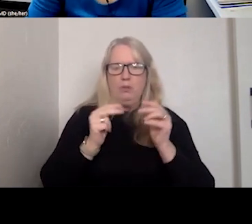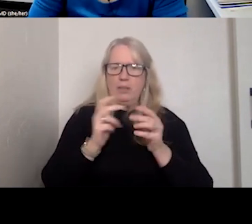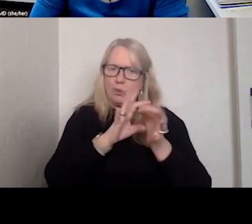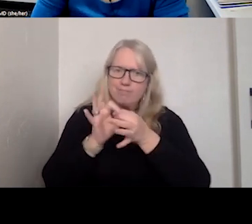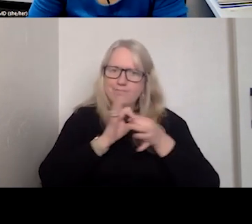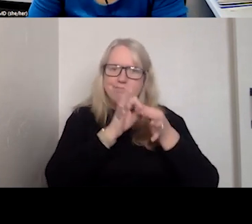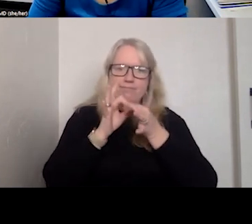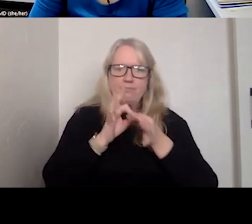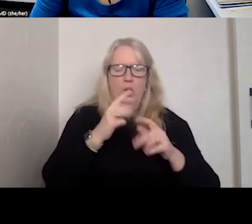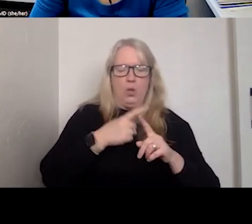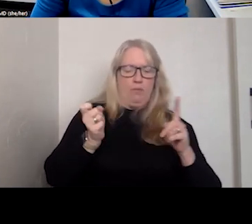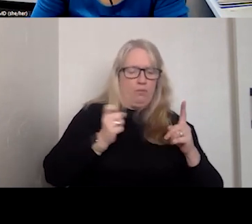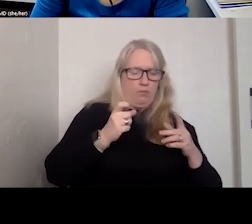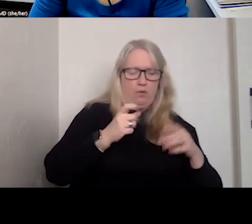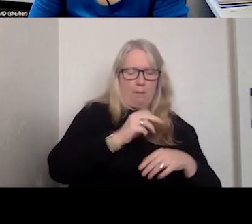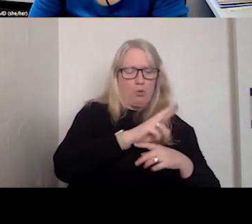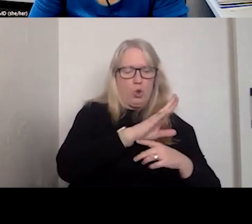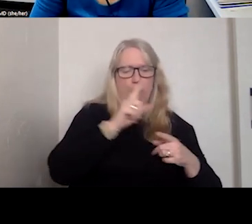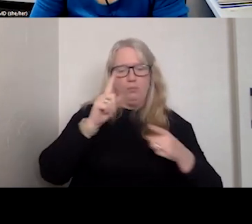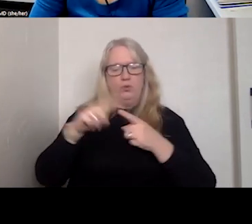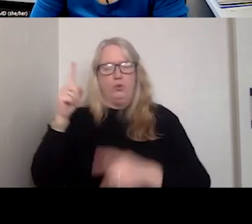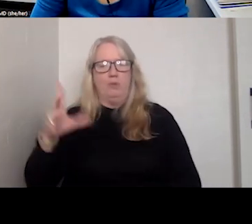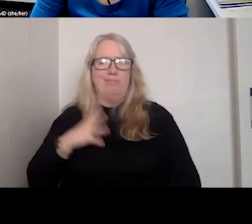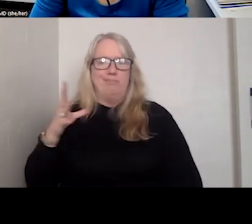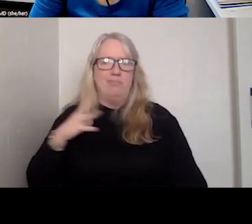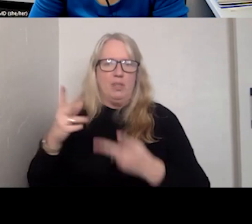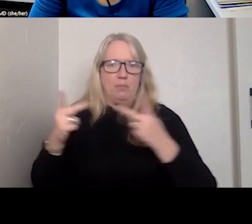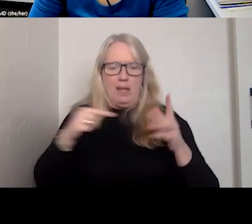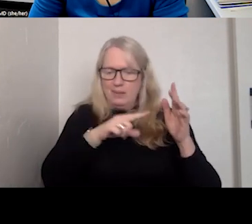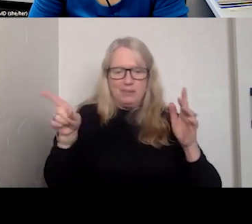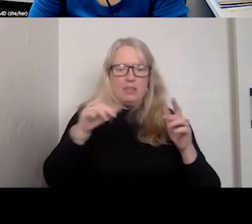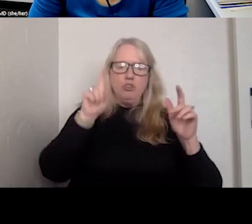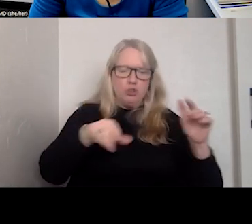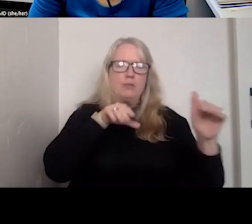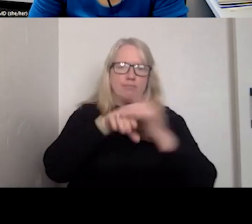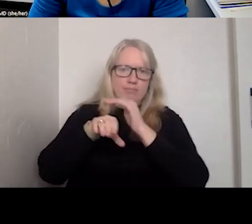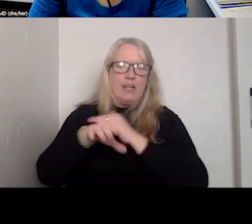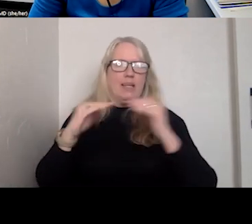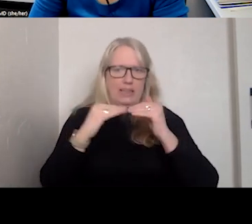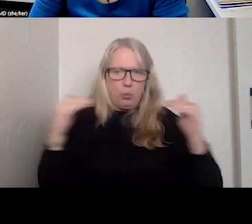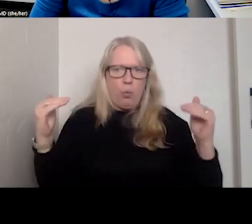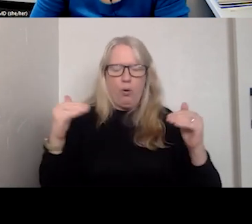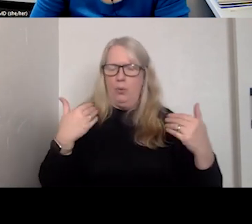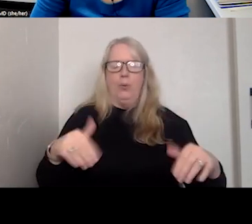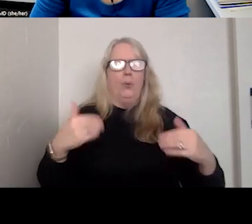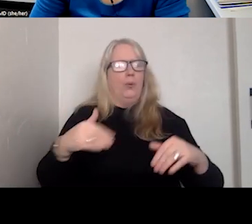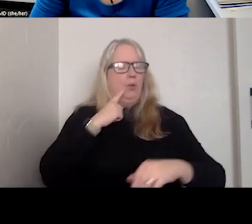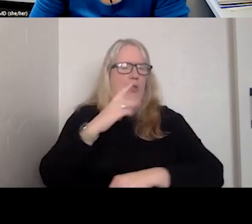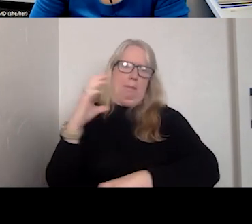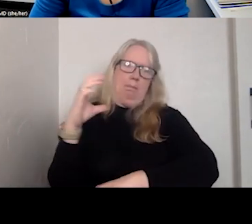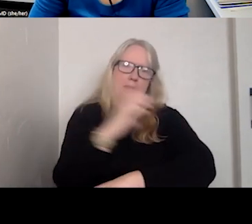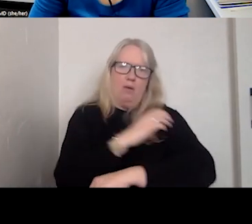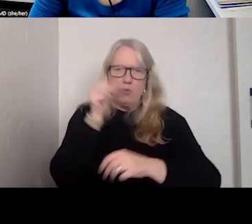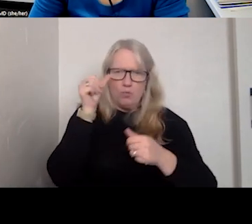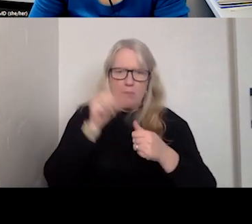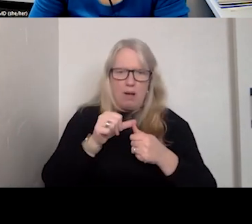quote is, from the curbside to the country club, crisis makes us all equal. And I think it's just a really powerful, powerful reminder